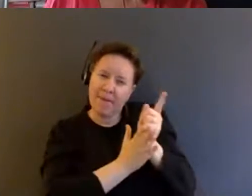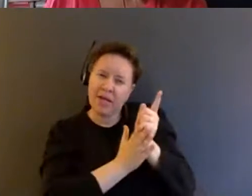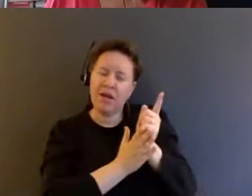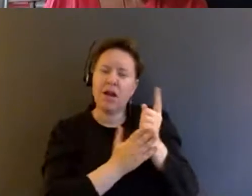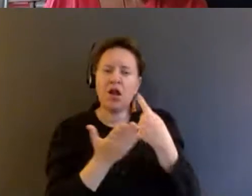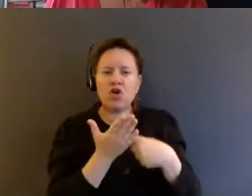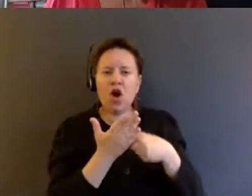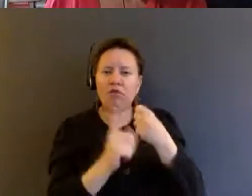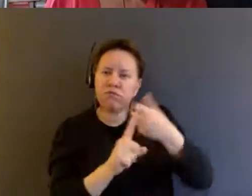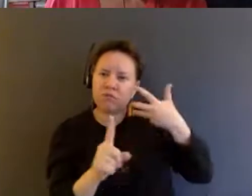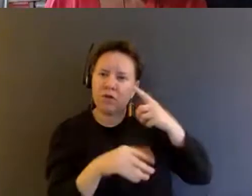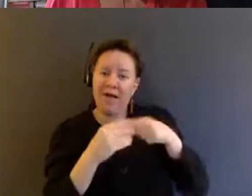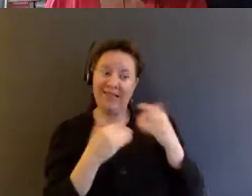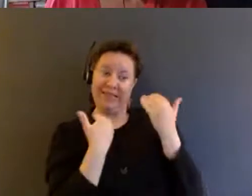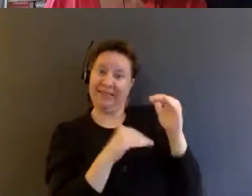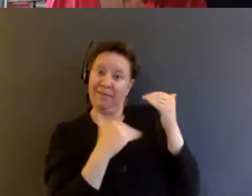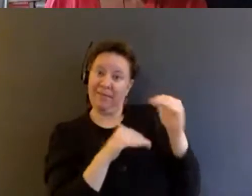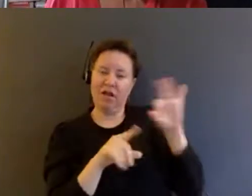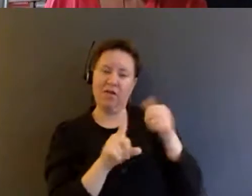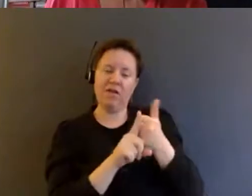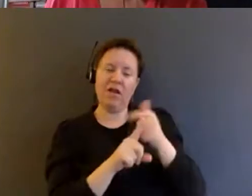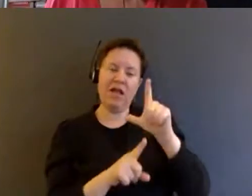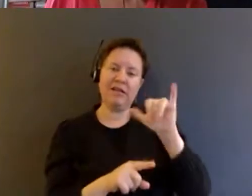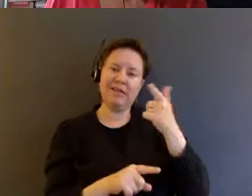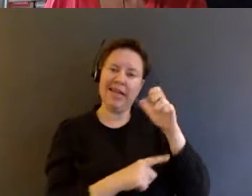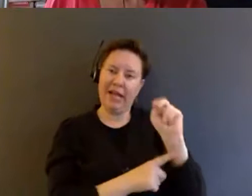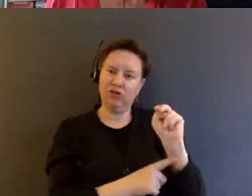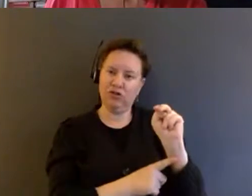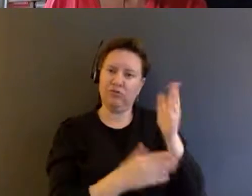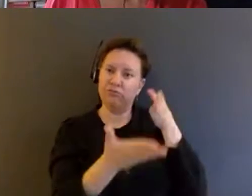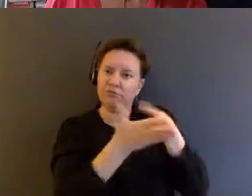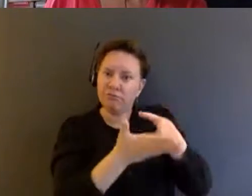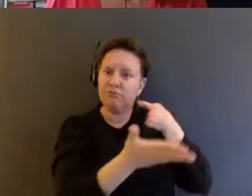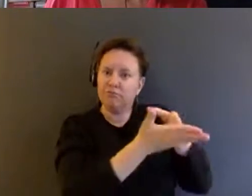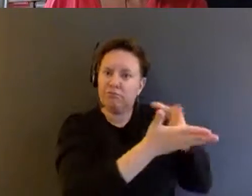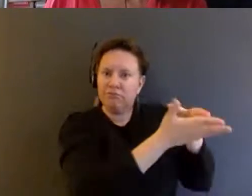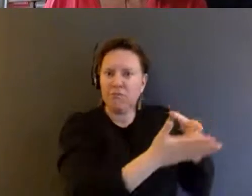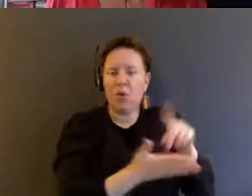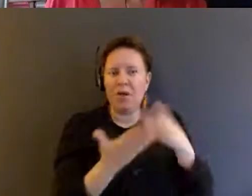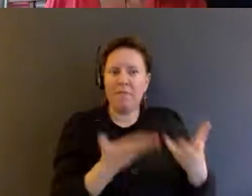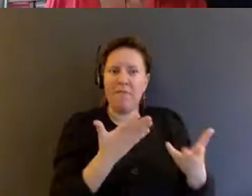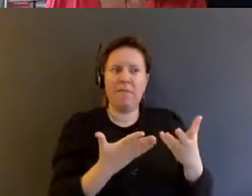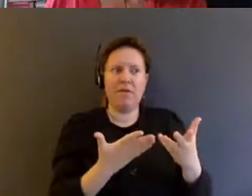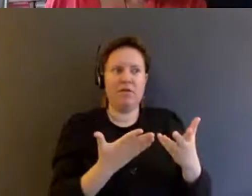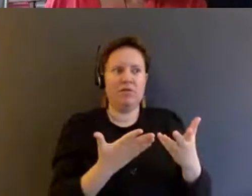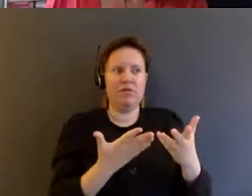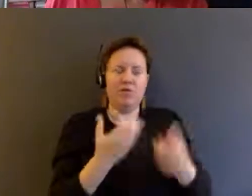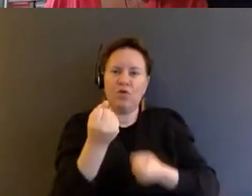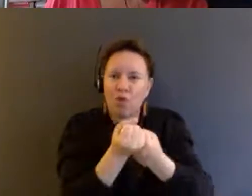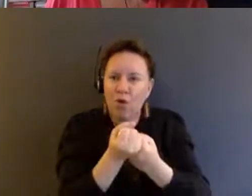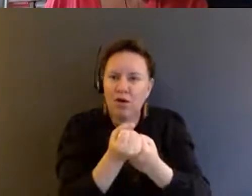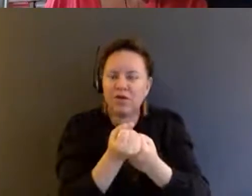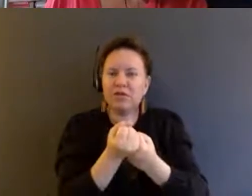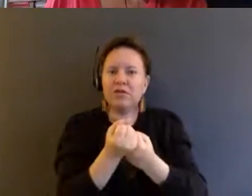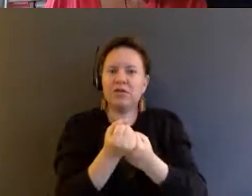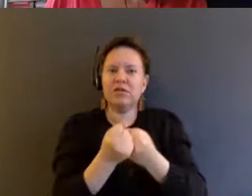little bit about the limits of litigation as a strategy, what it might reinforce and reify. And maybe, maybe